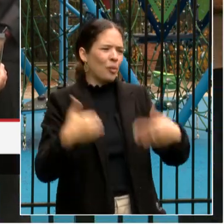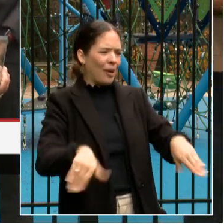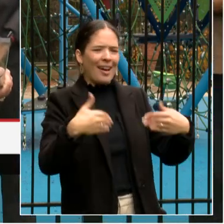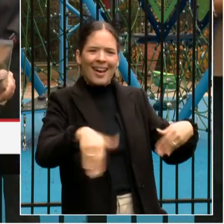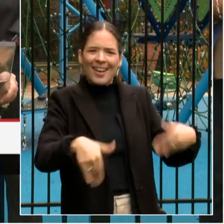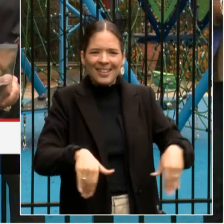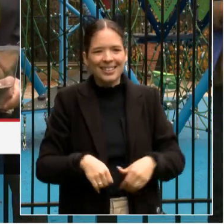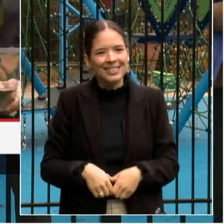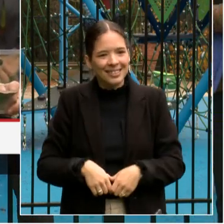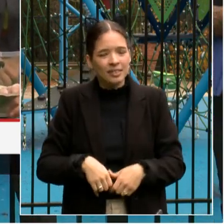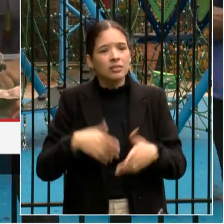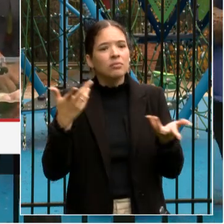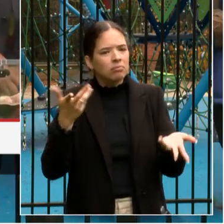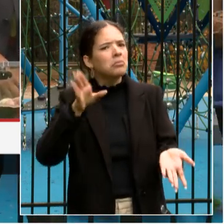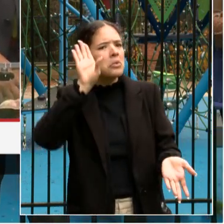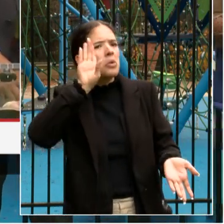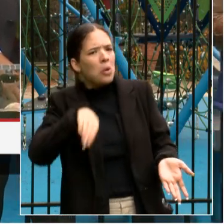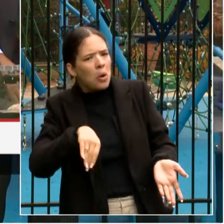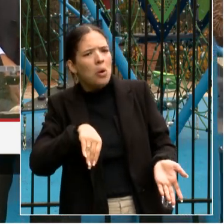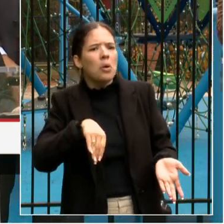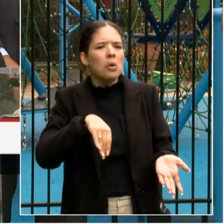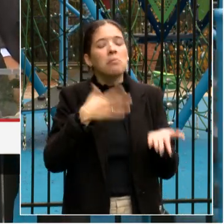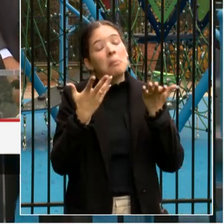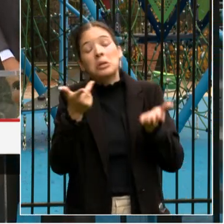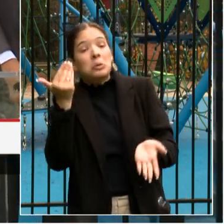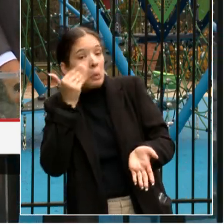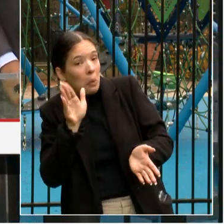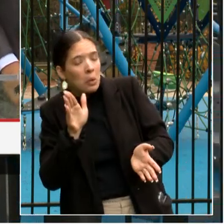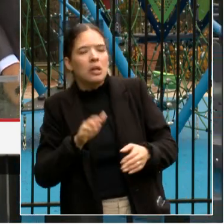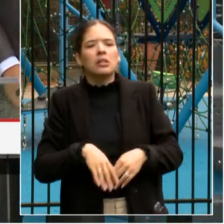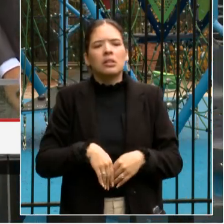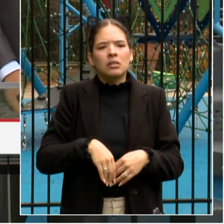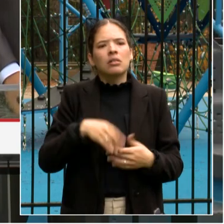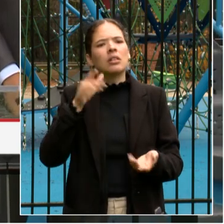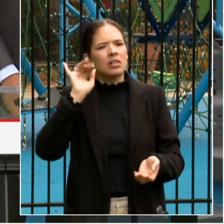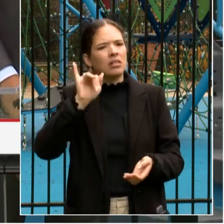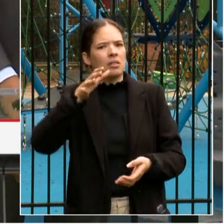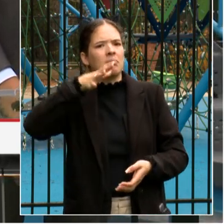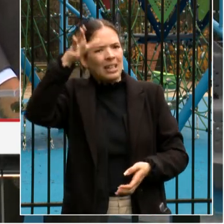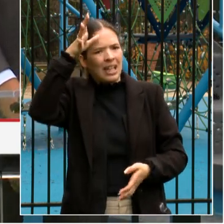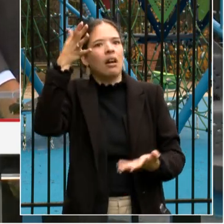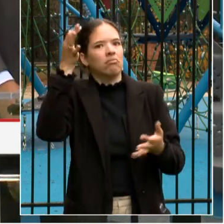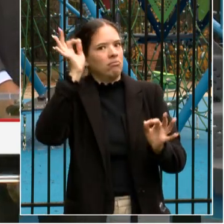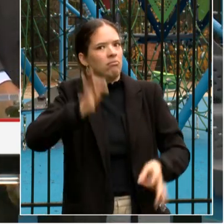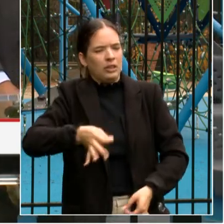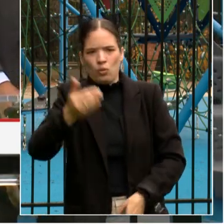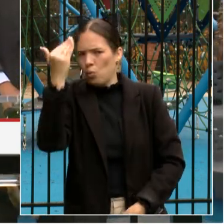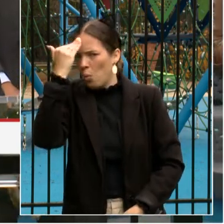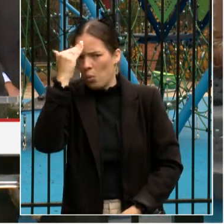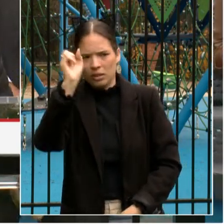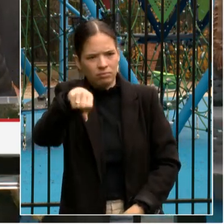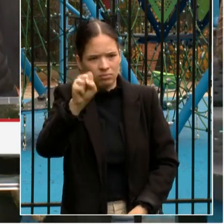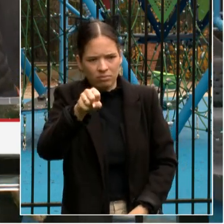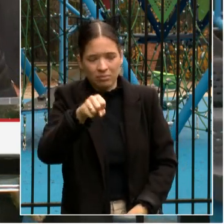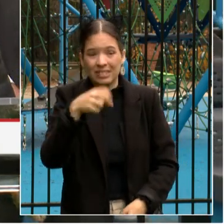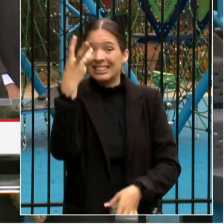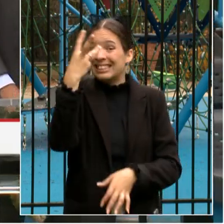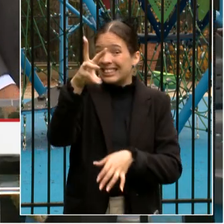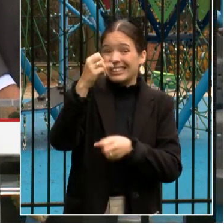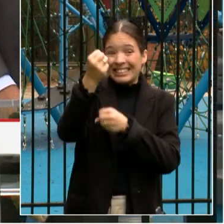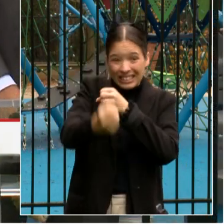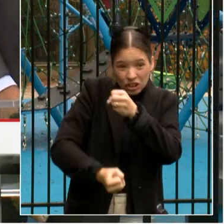As you know, or as you may know, I know the parents do know this, for 16 years now,